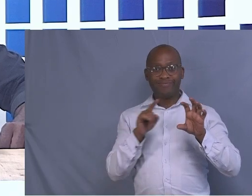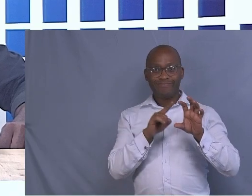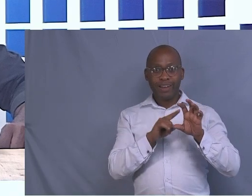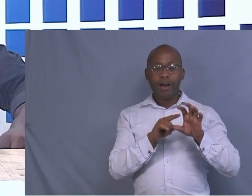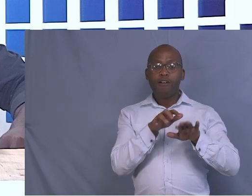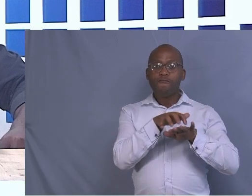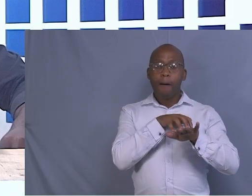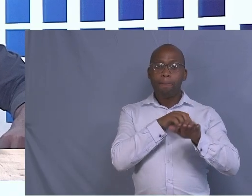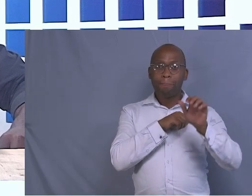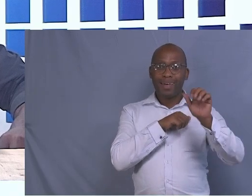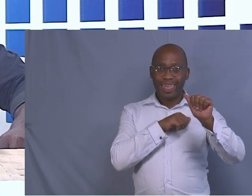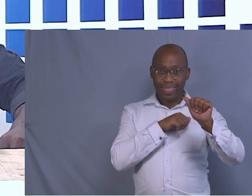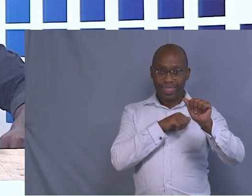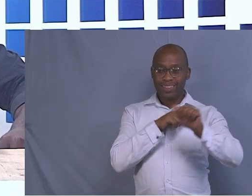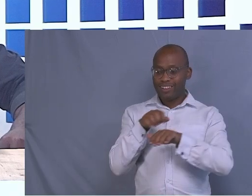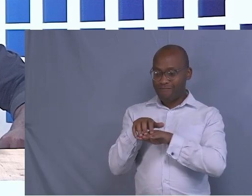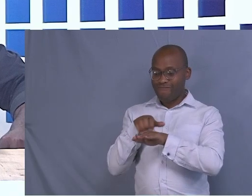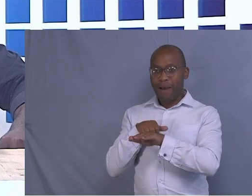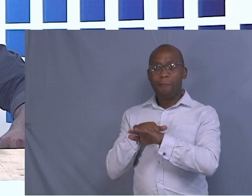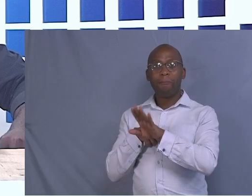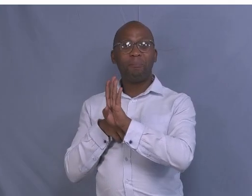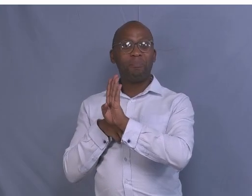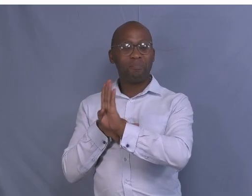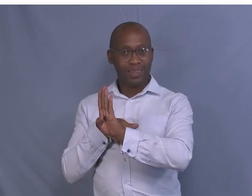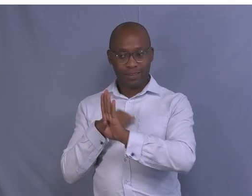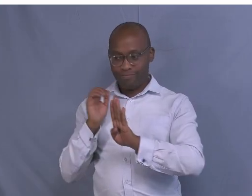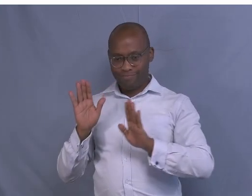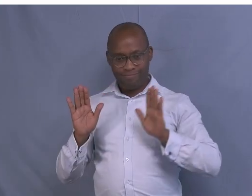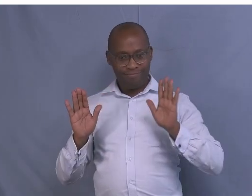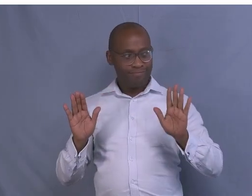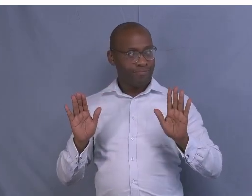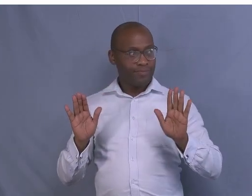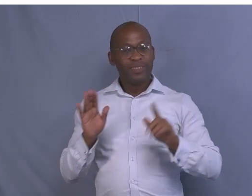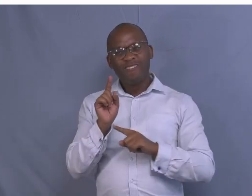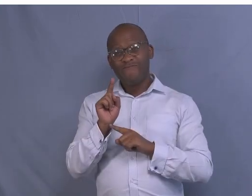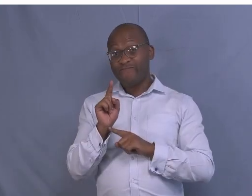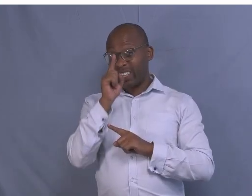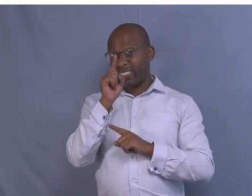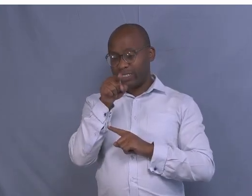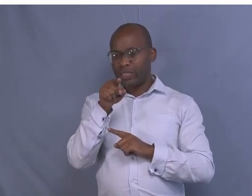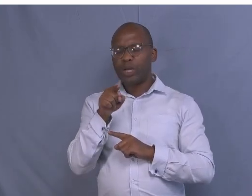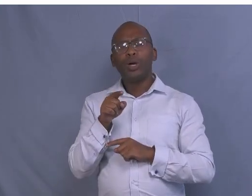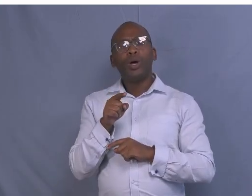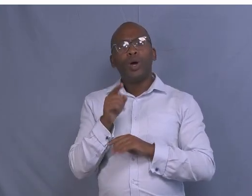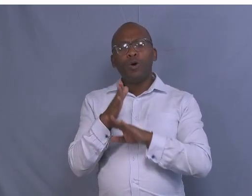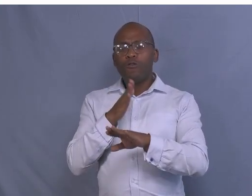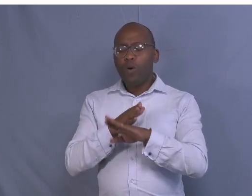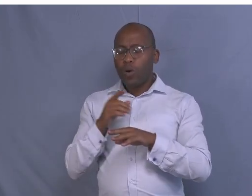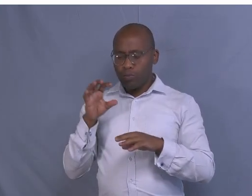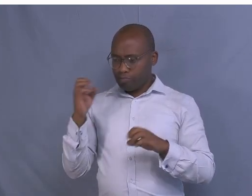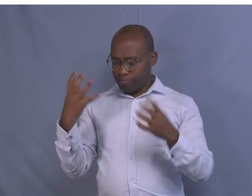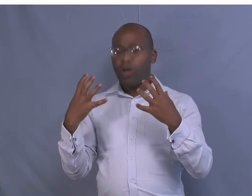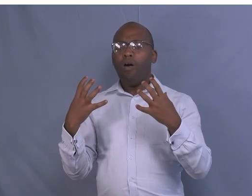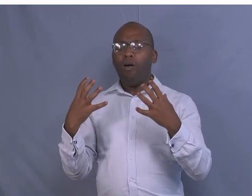The first thing when you come across with the picture, just try to analyze the picture before you go to the questions